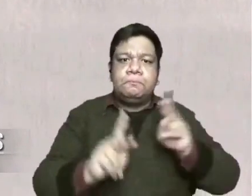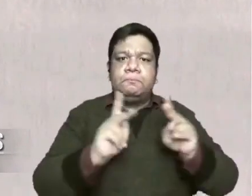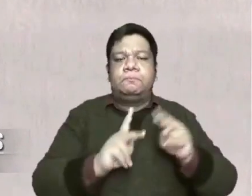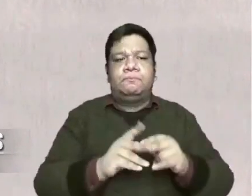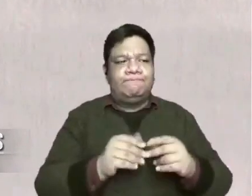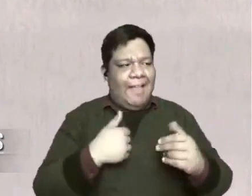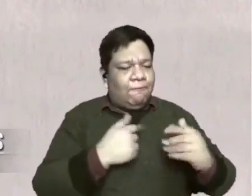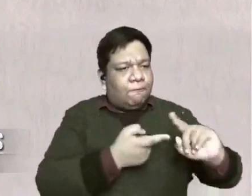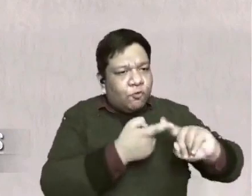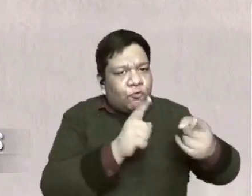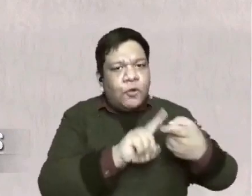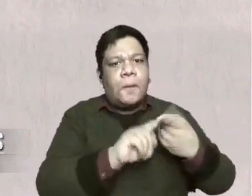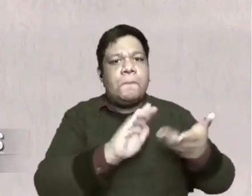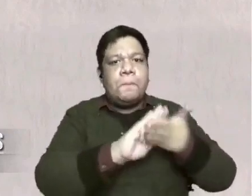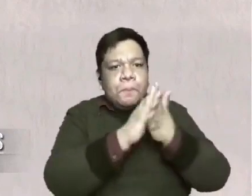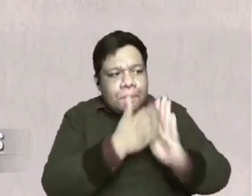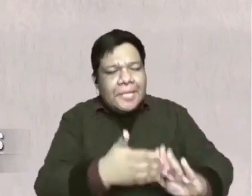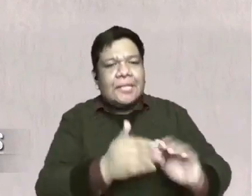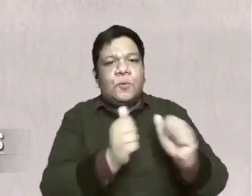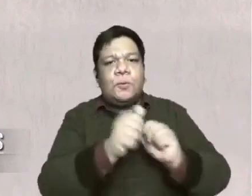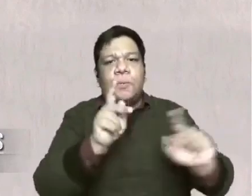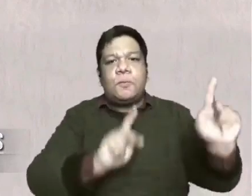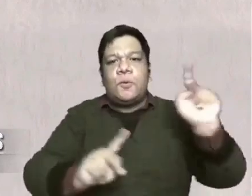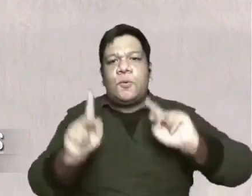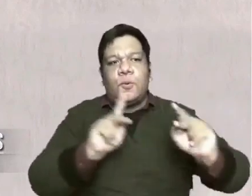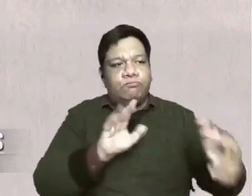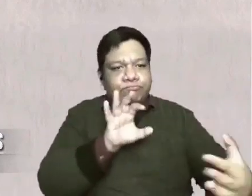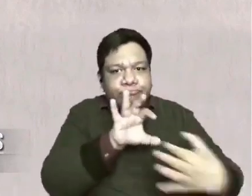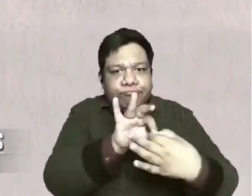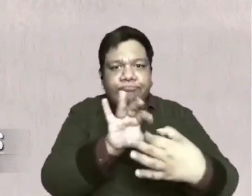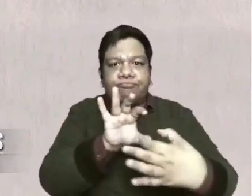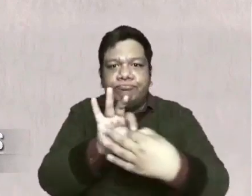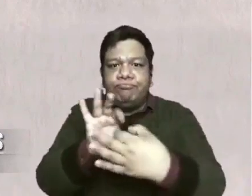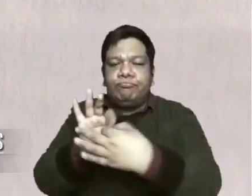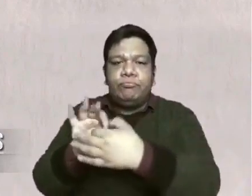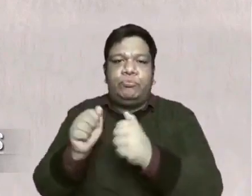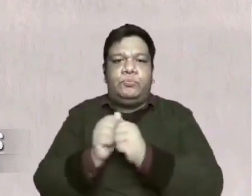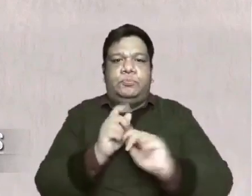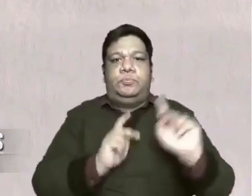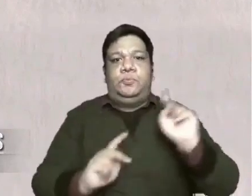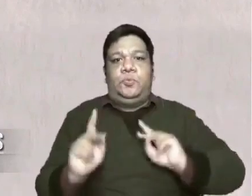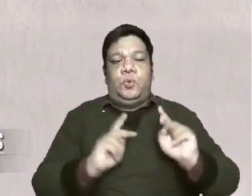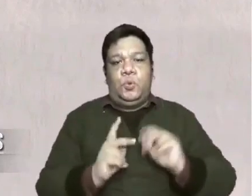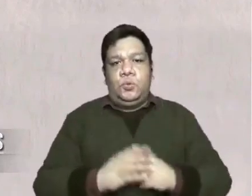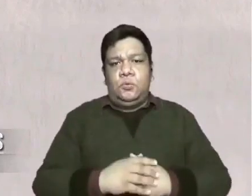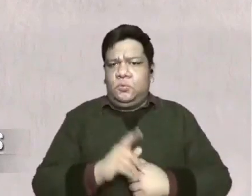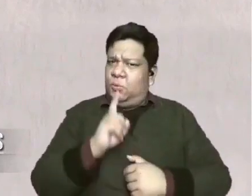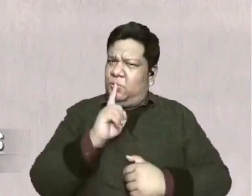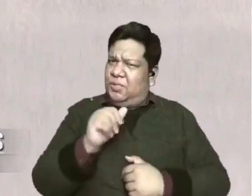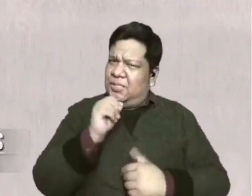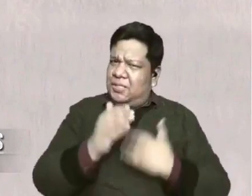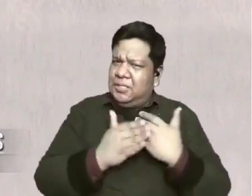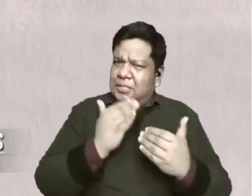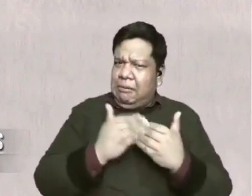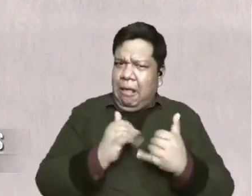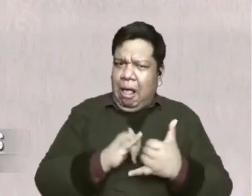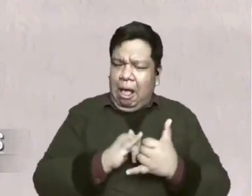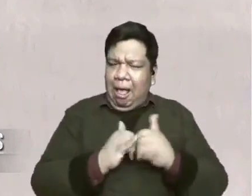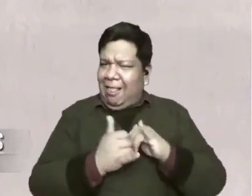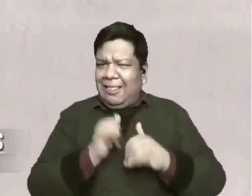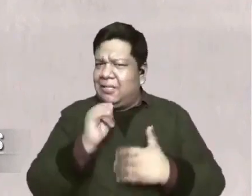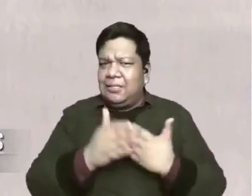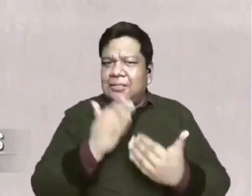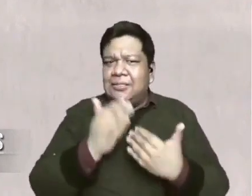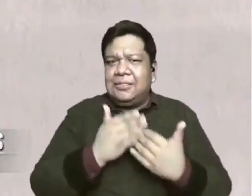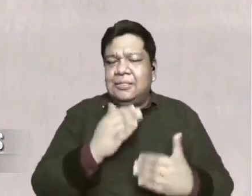in friendship in reconciliation with other people at hindi po madali mag-adjust para sa